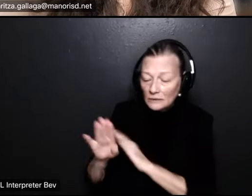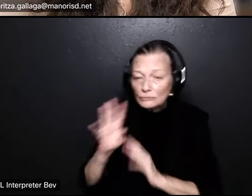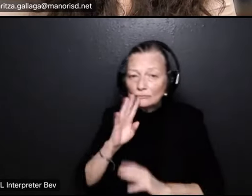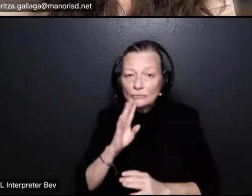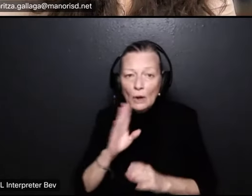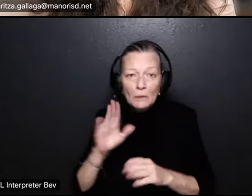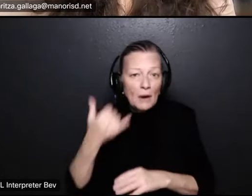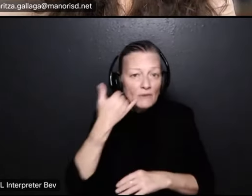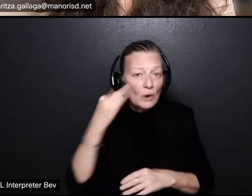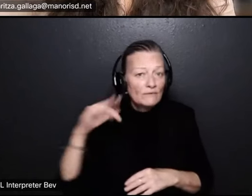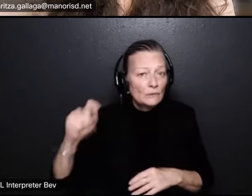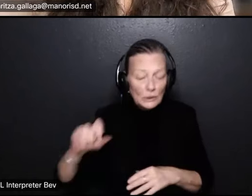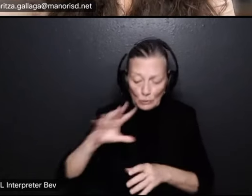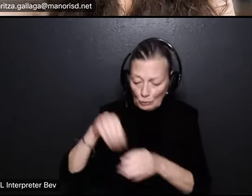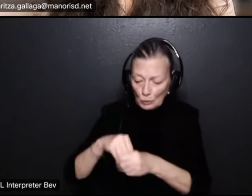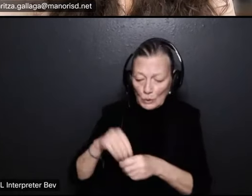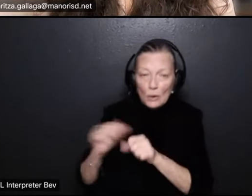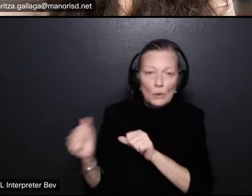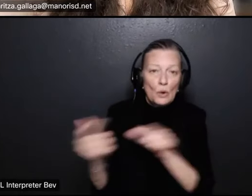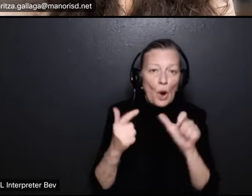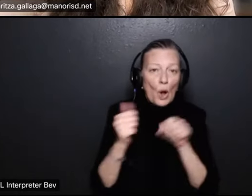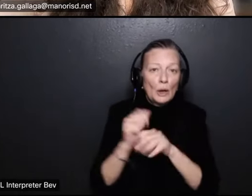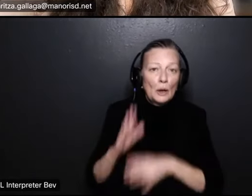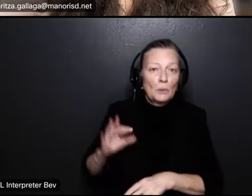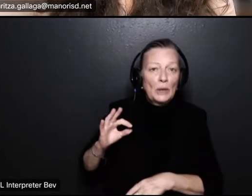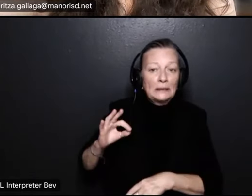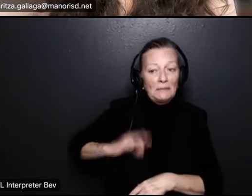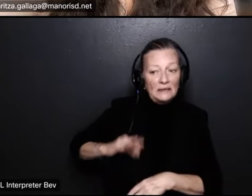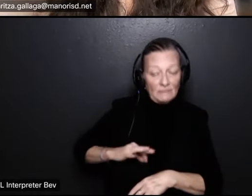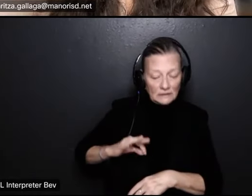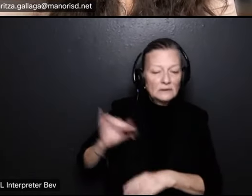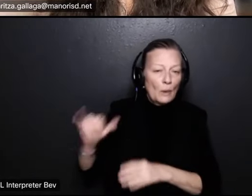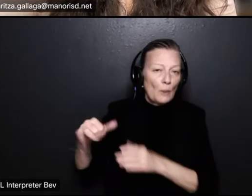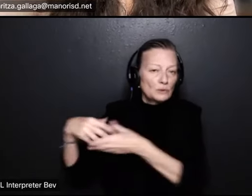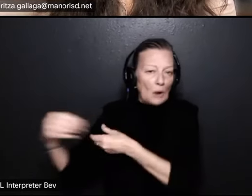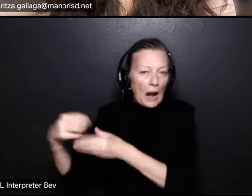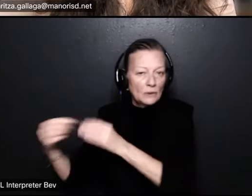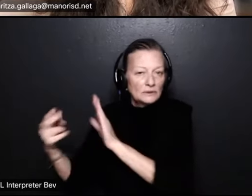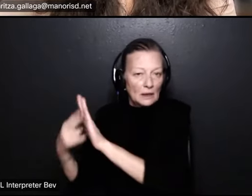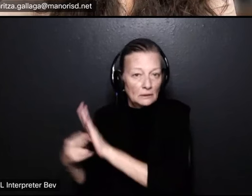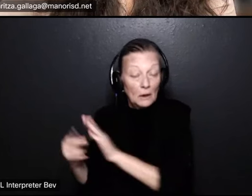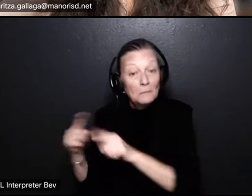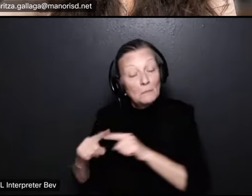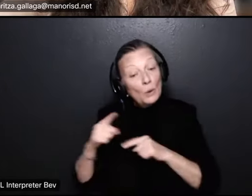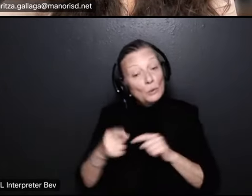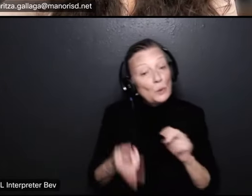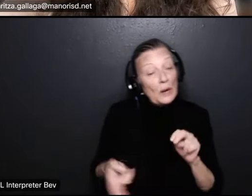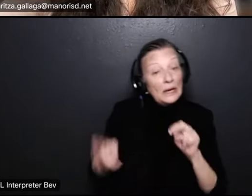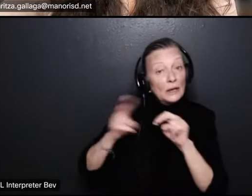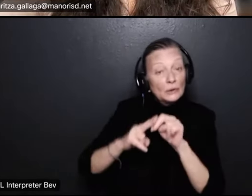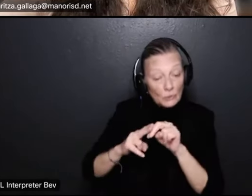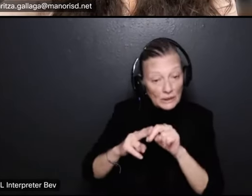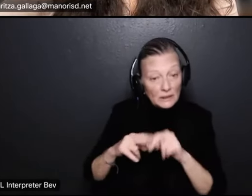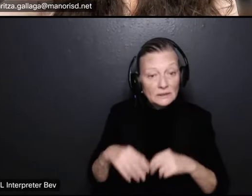included in all employees benefits and those are all outside sources but when you increase the number of persons that are um are